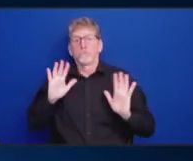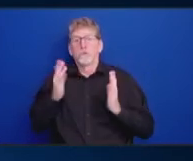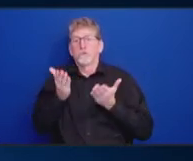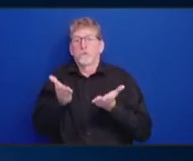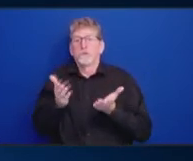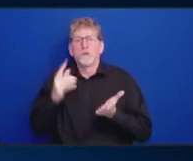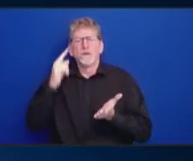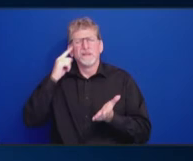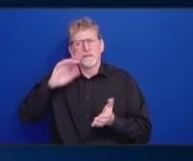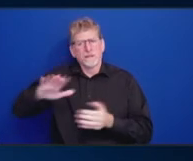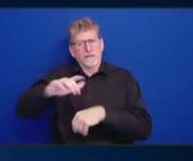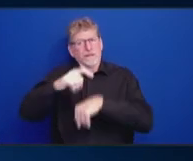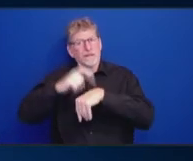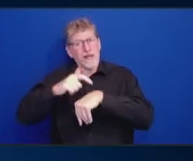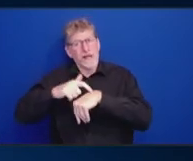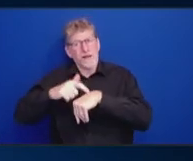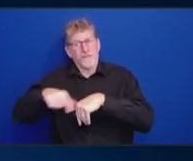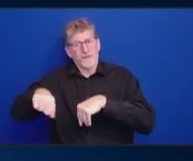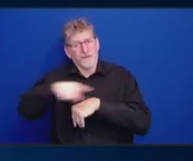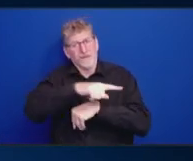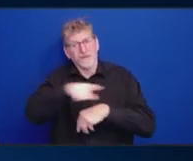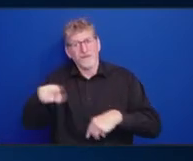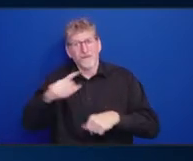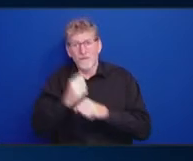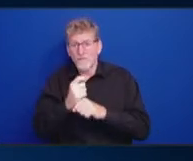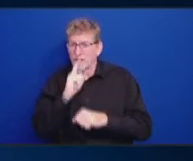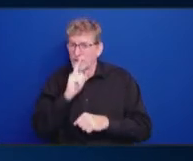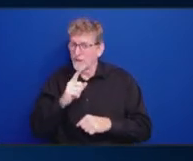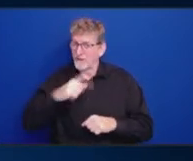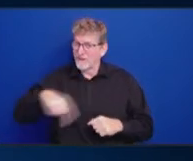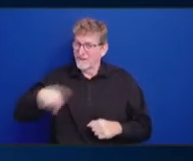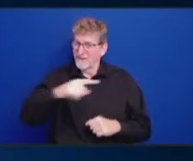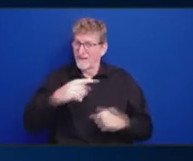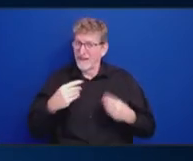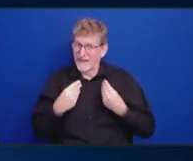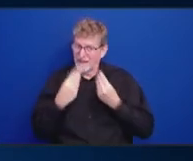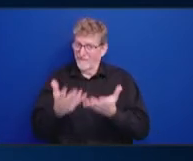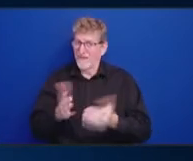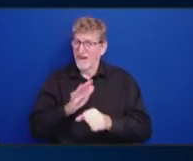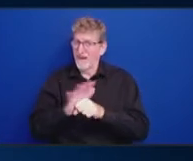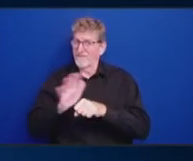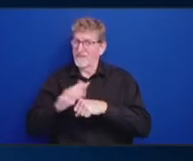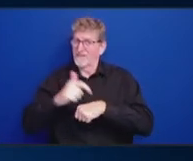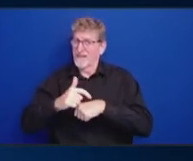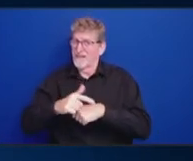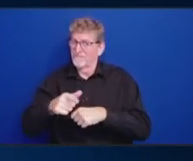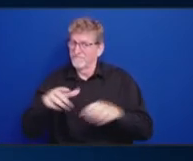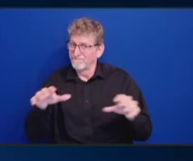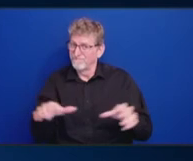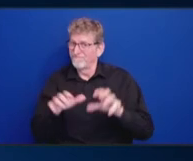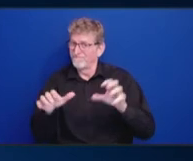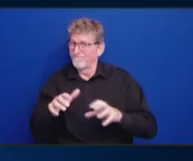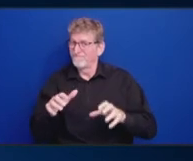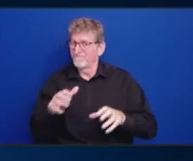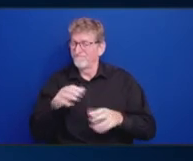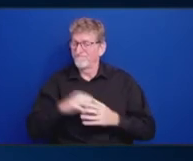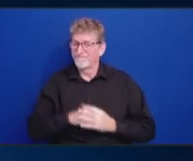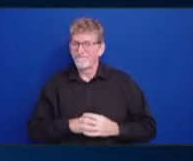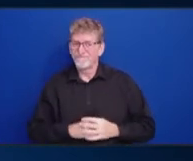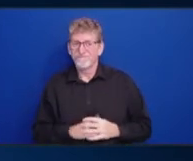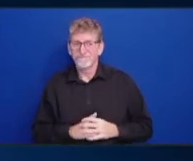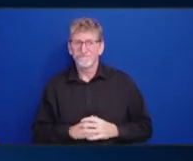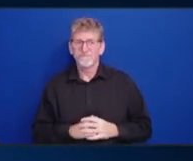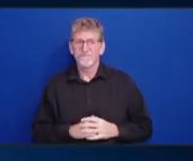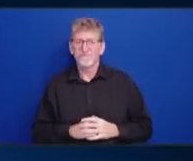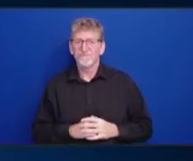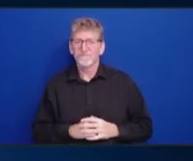sure that we are also giving time to the things that we've been asked to do in the executive order.